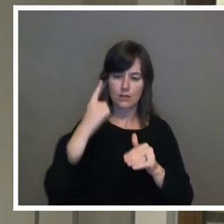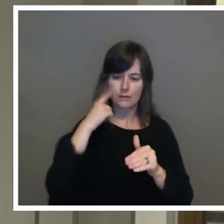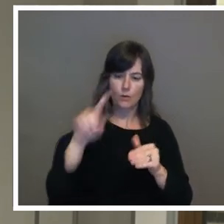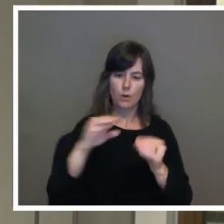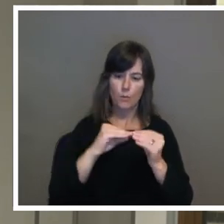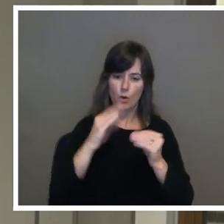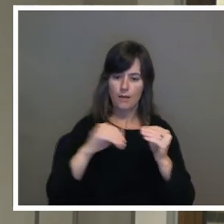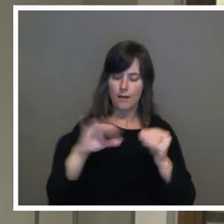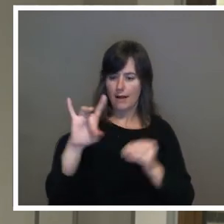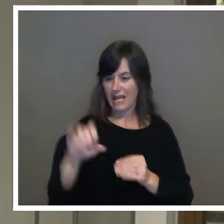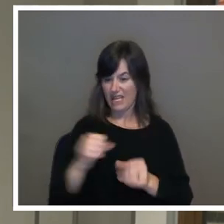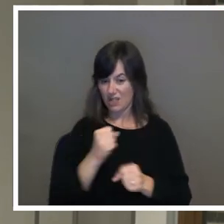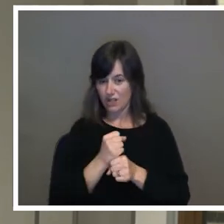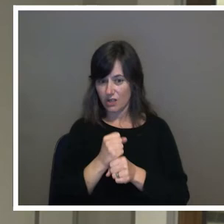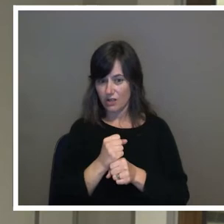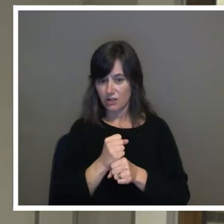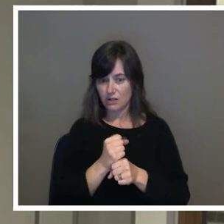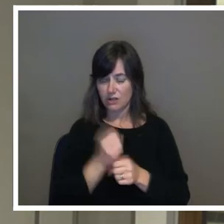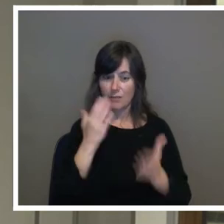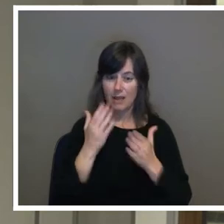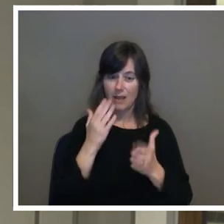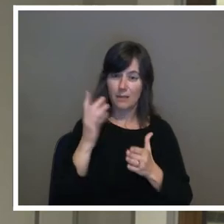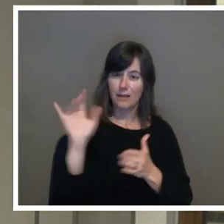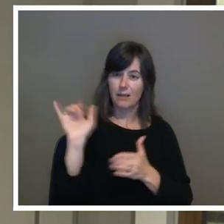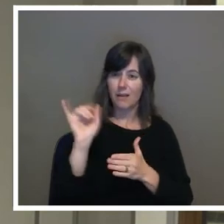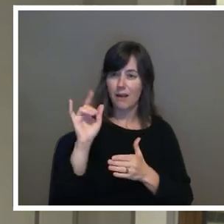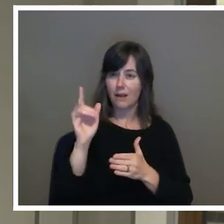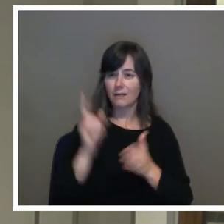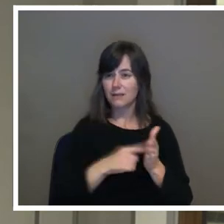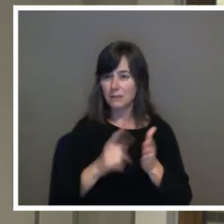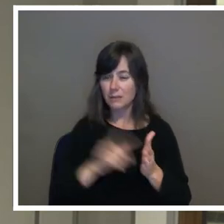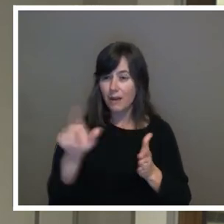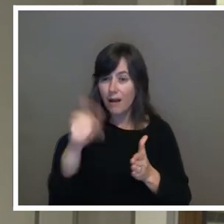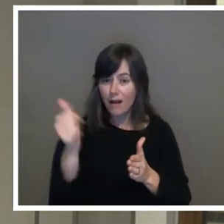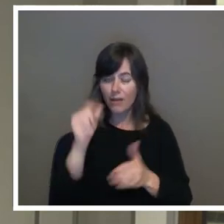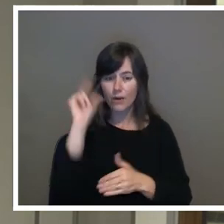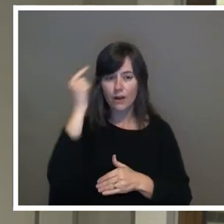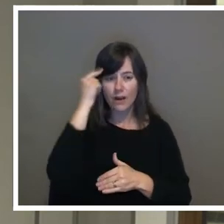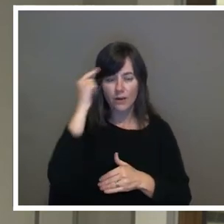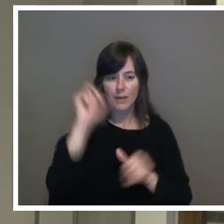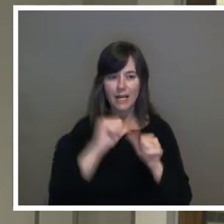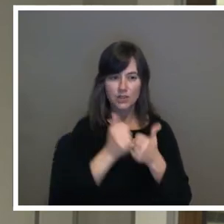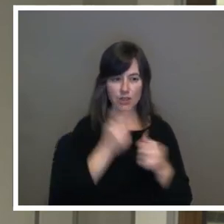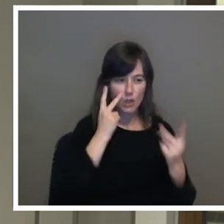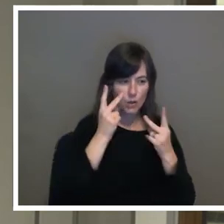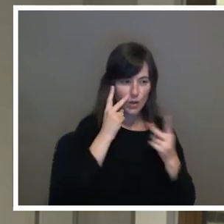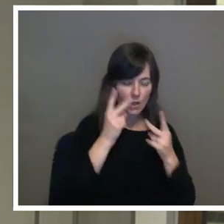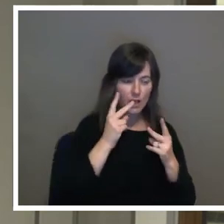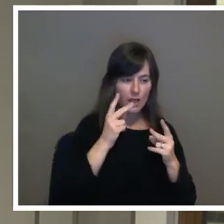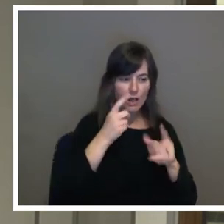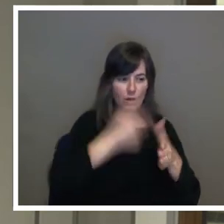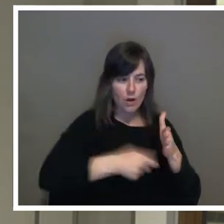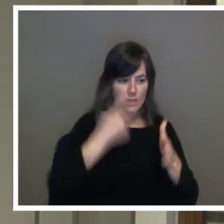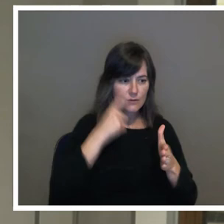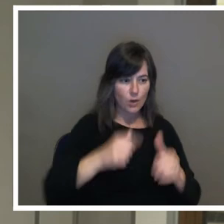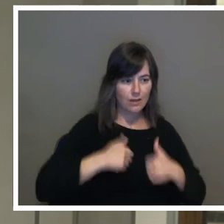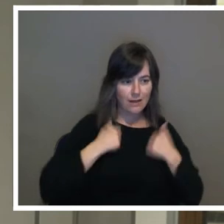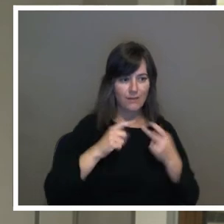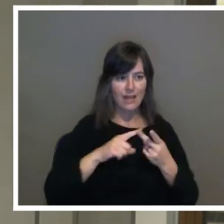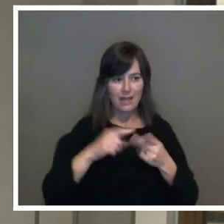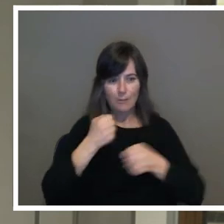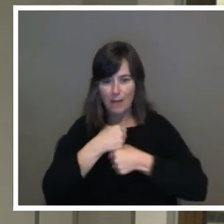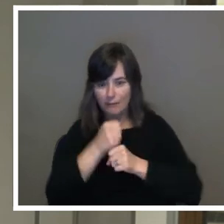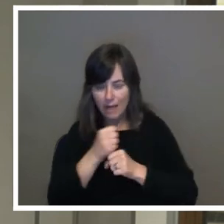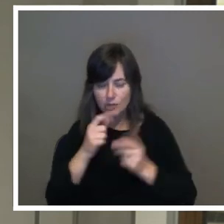sometimes other government agencies do where you do cost of living or cost of manufacturing or cost of production increases